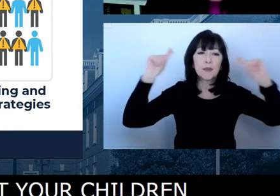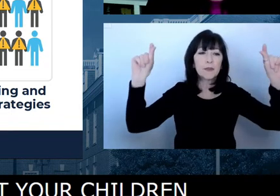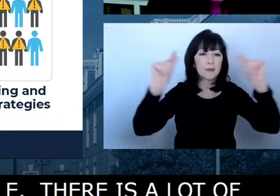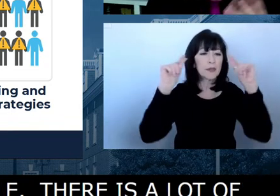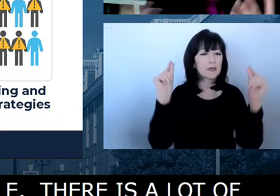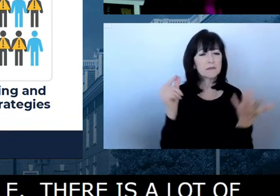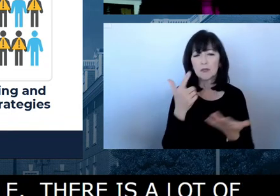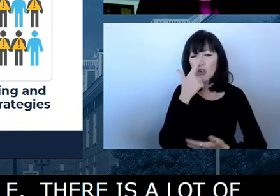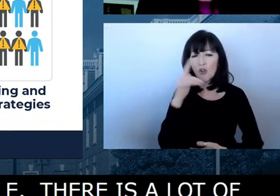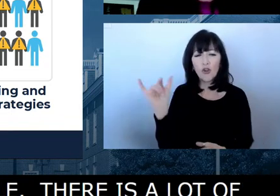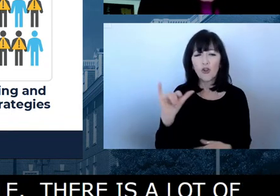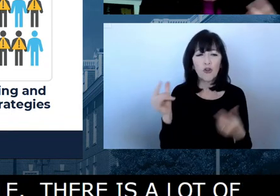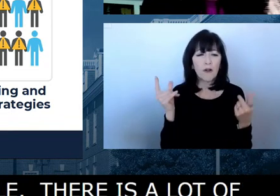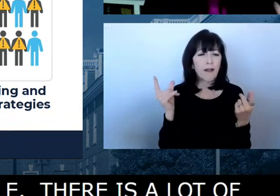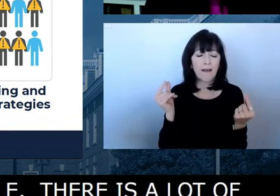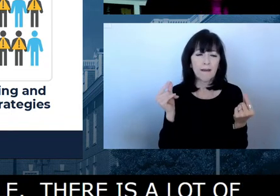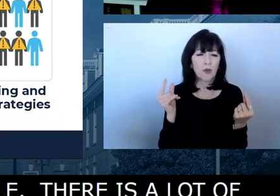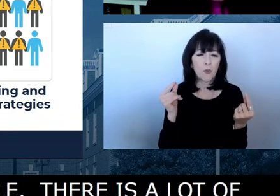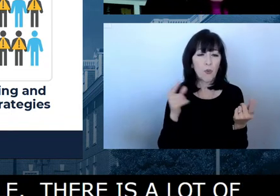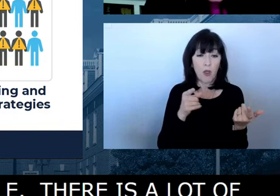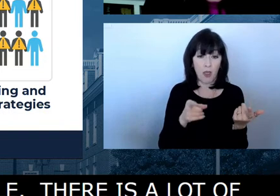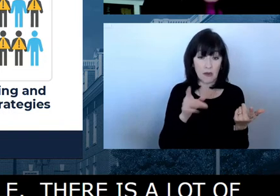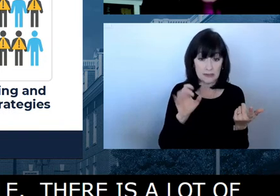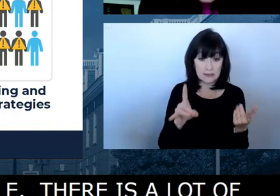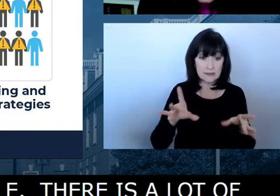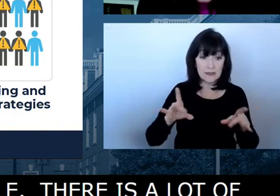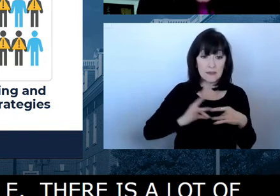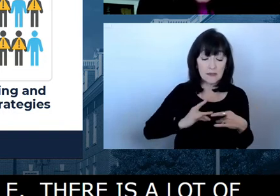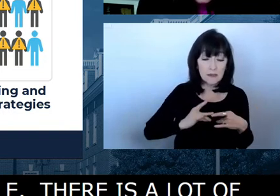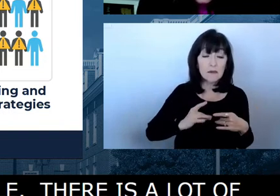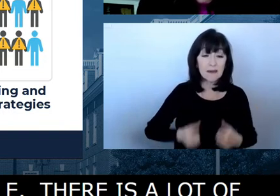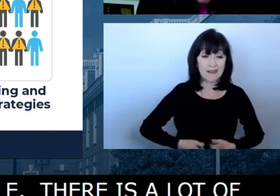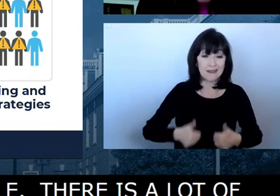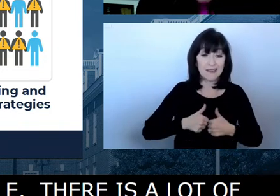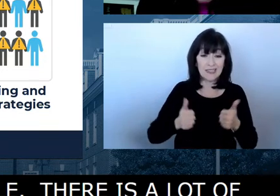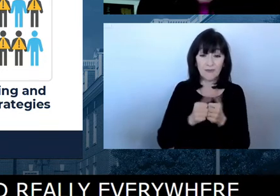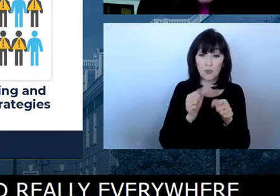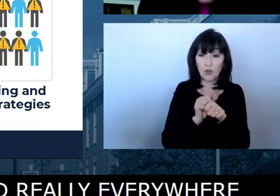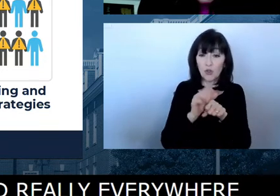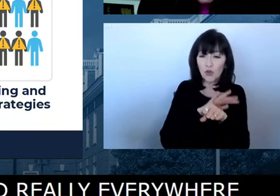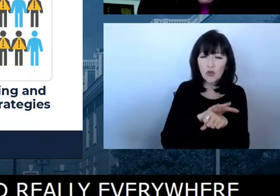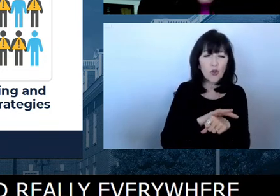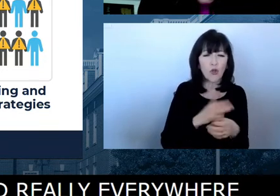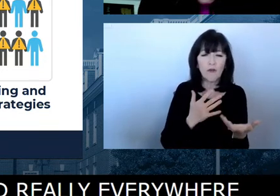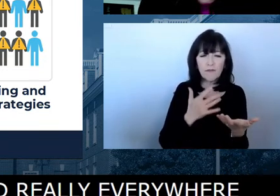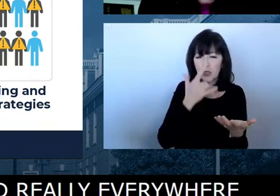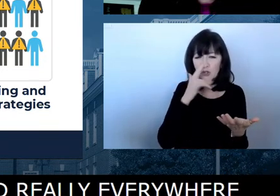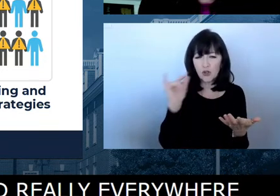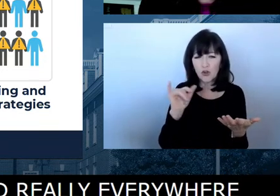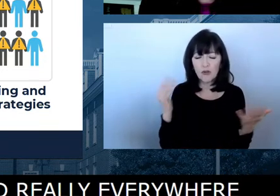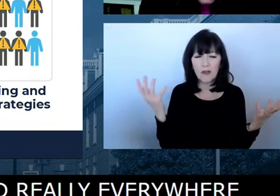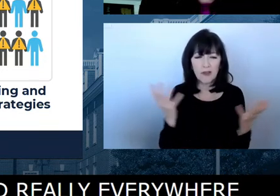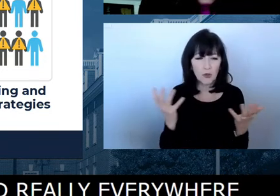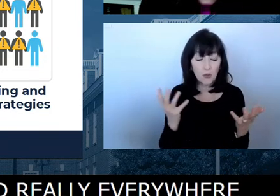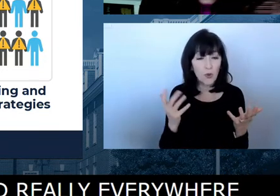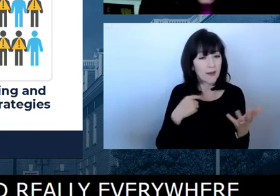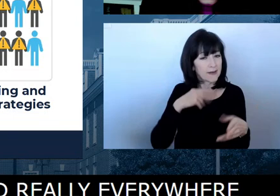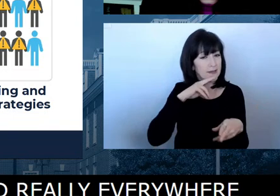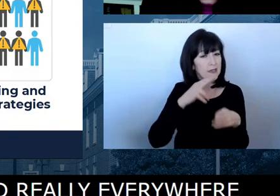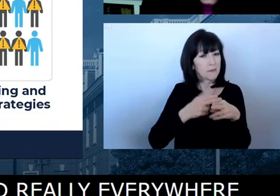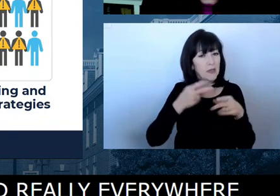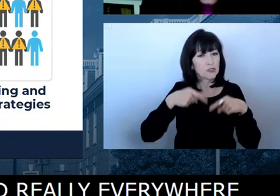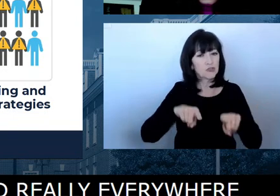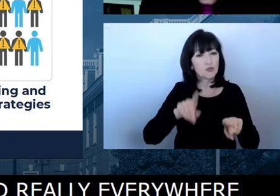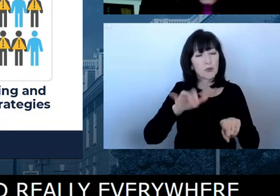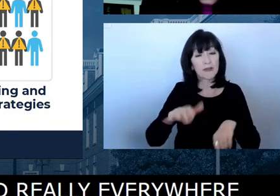virus look like? Phase two, managing the virus going forward. And as I mentioned during the vaccination slides,